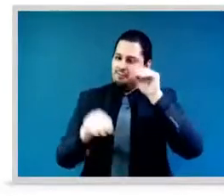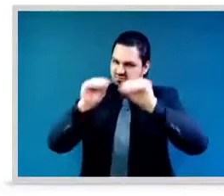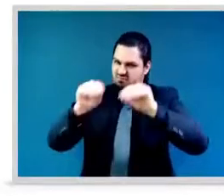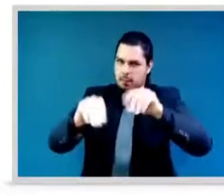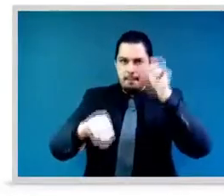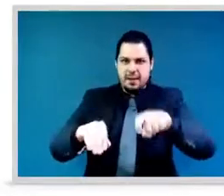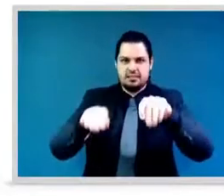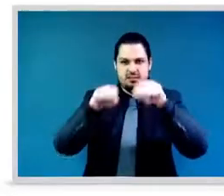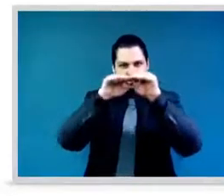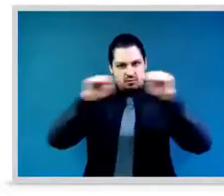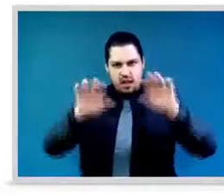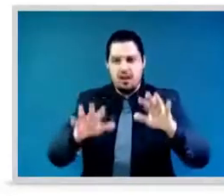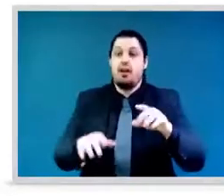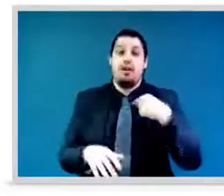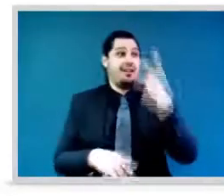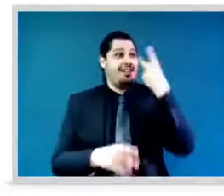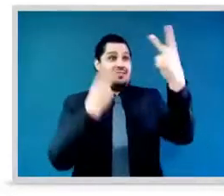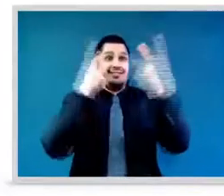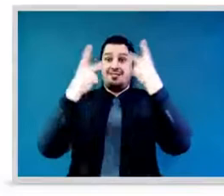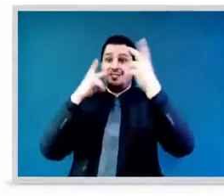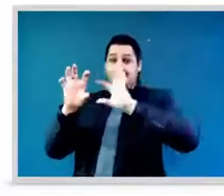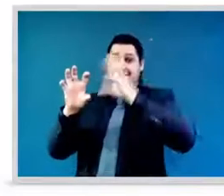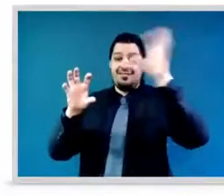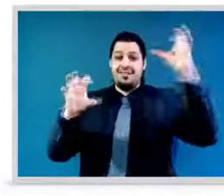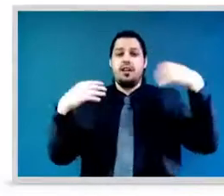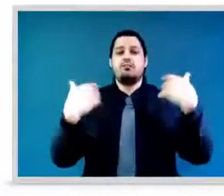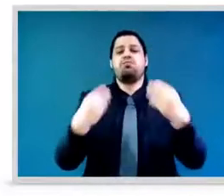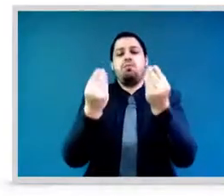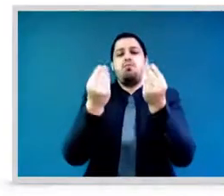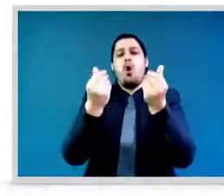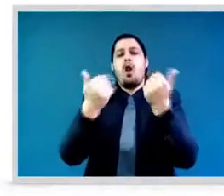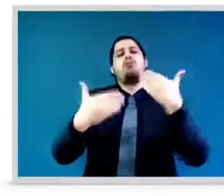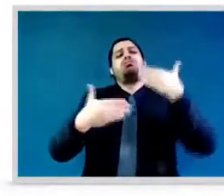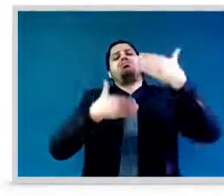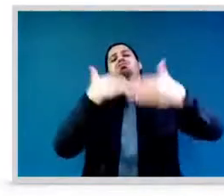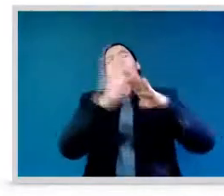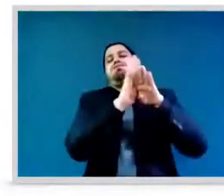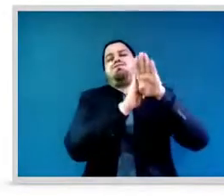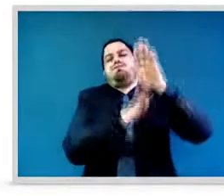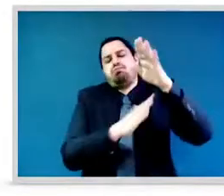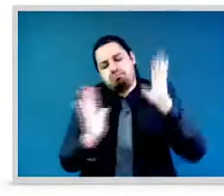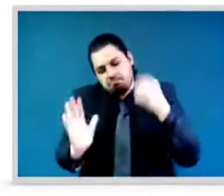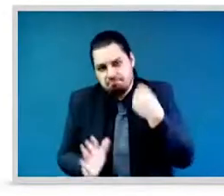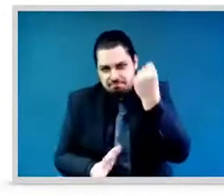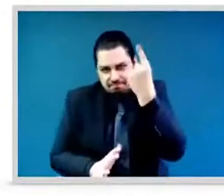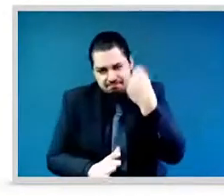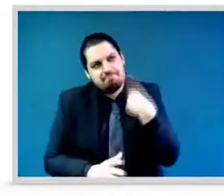leaders got elected despite derogatory words toward women,